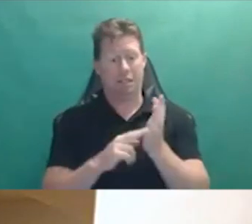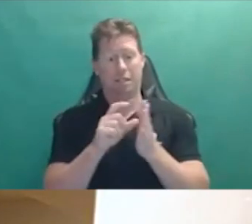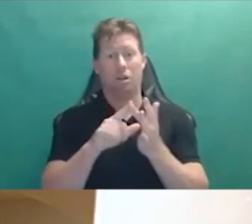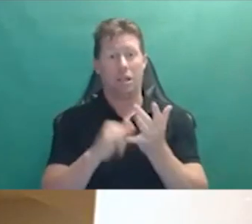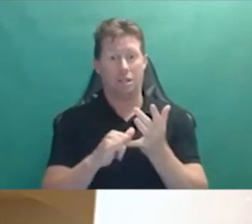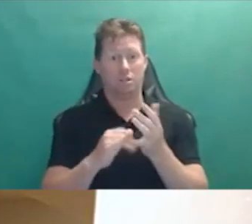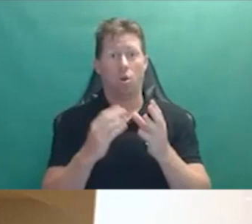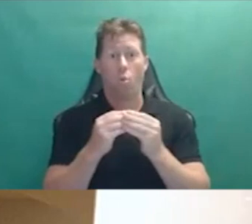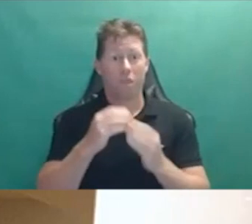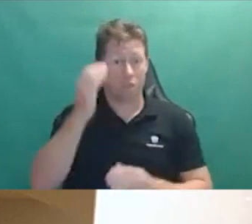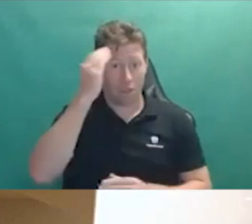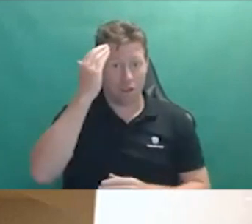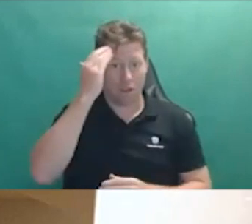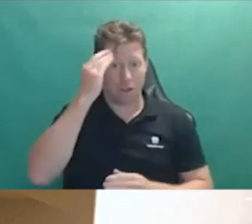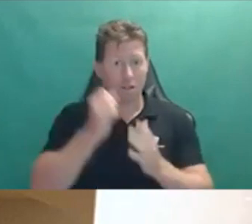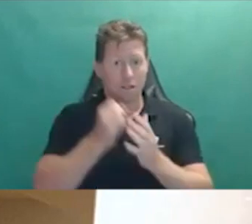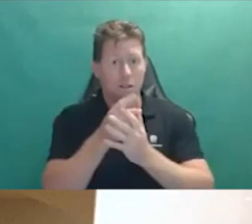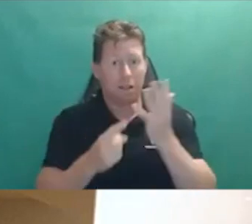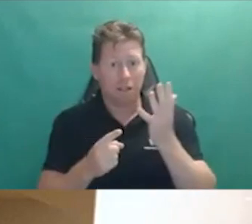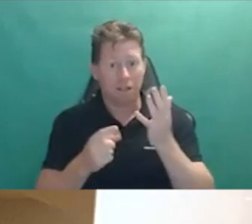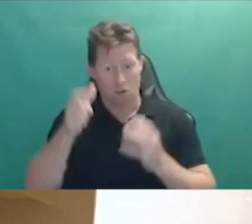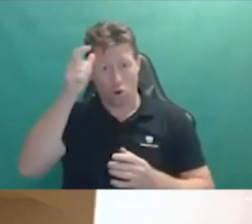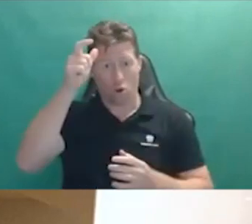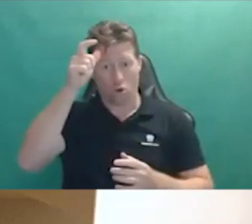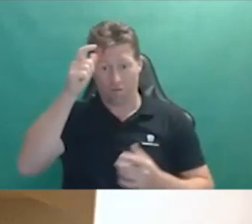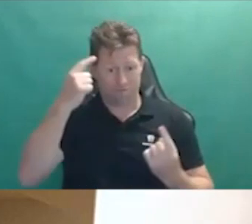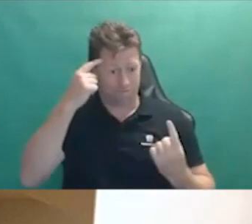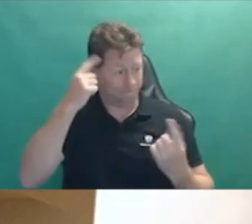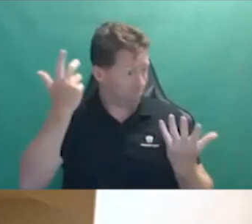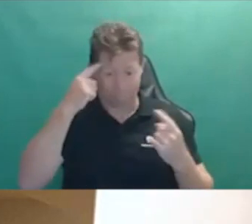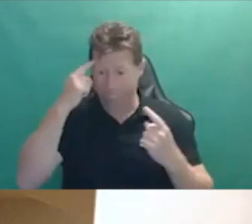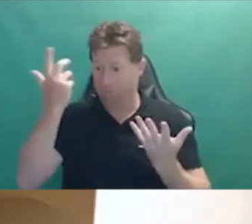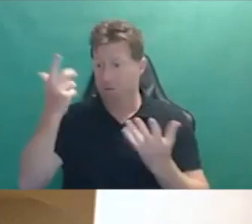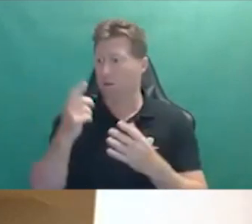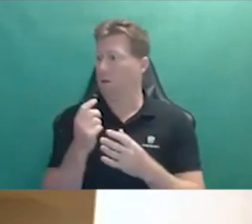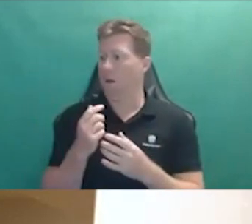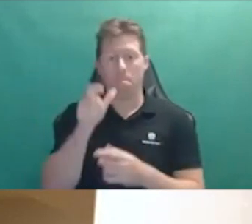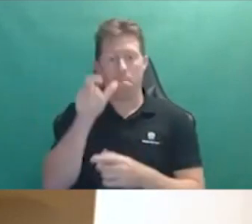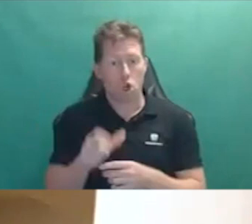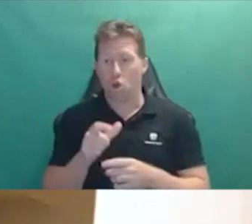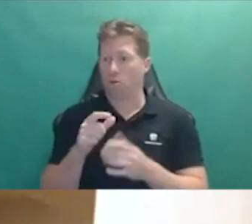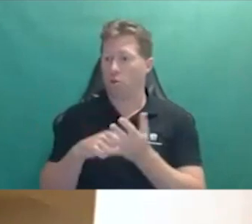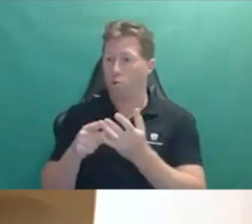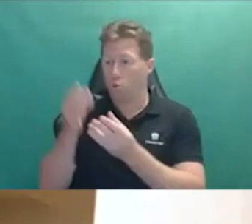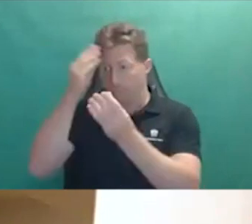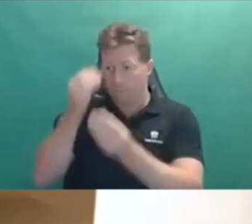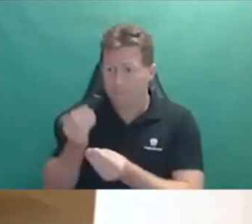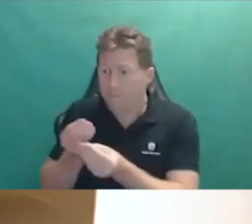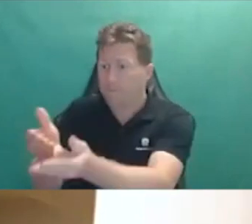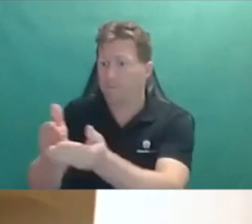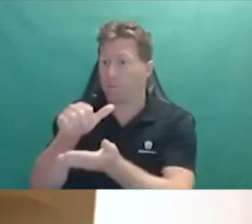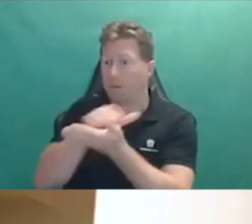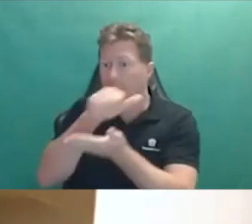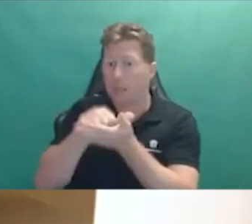disabilities, that there are many people who don't have anyone in their lives who can give accurate, reliable or independent backup